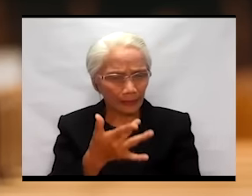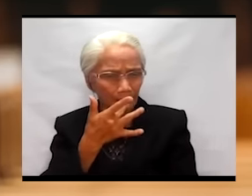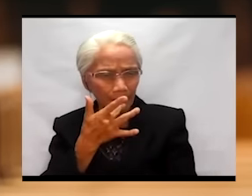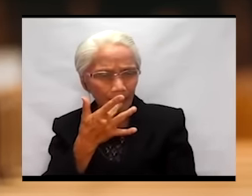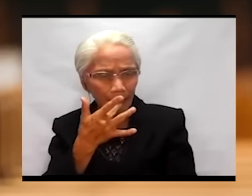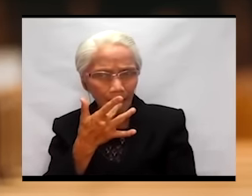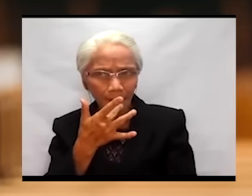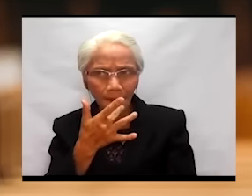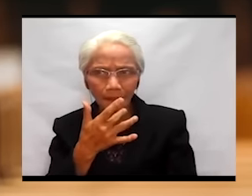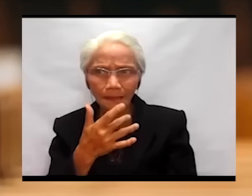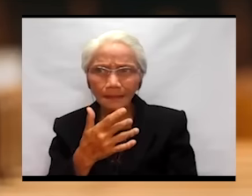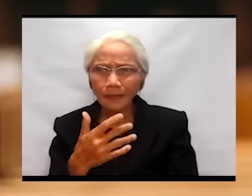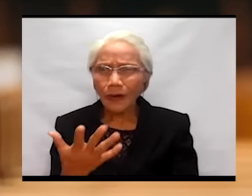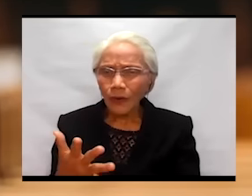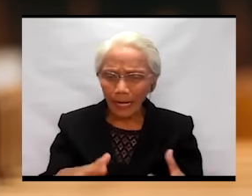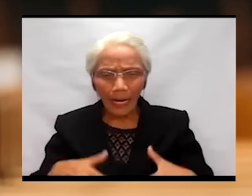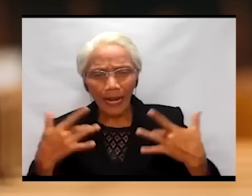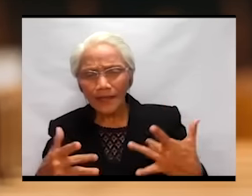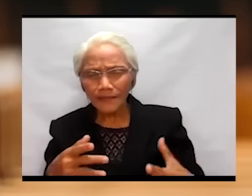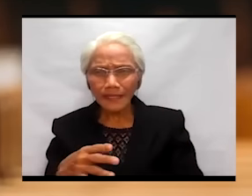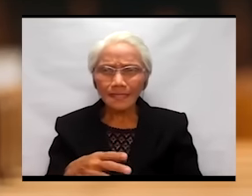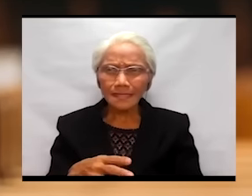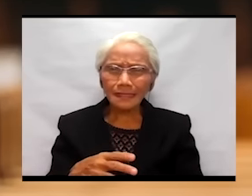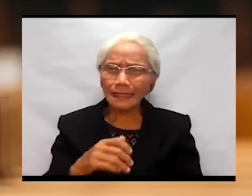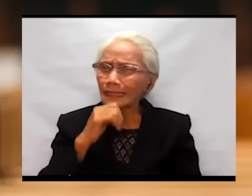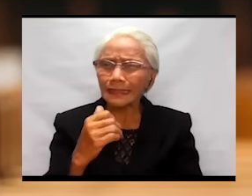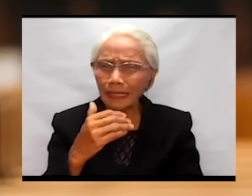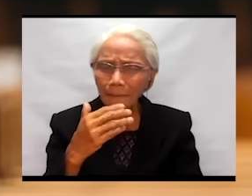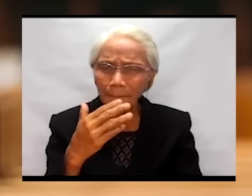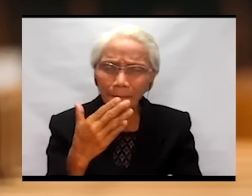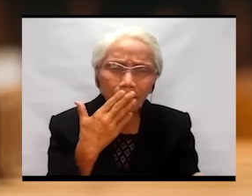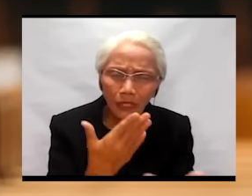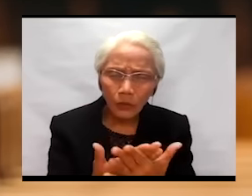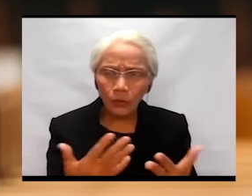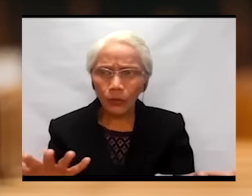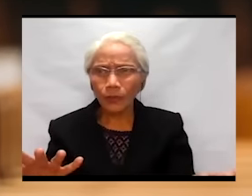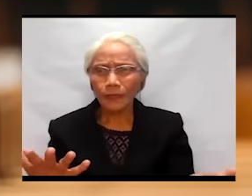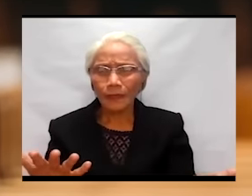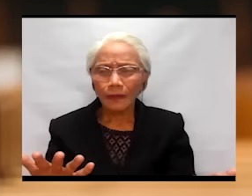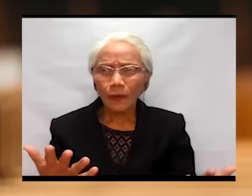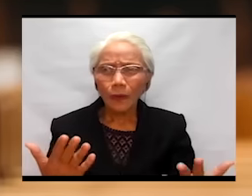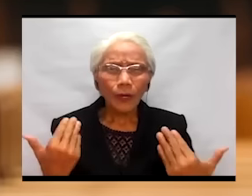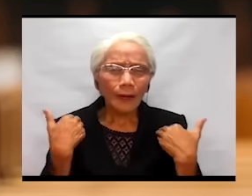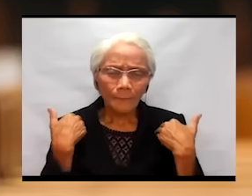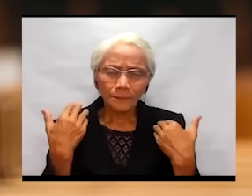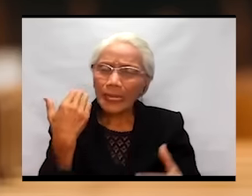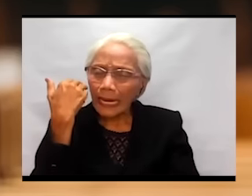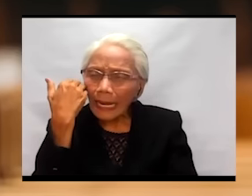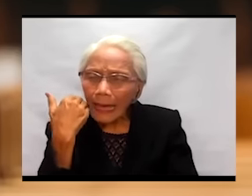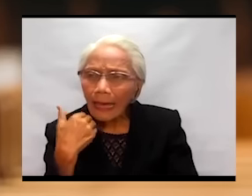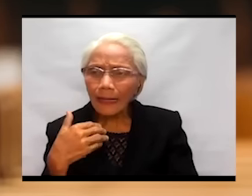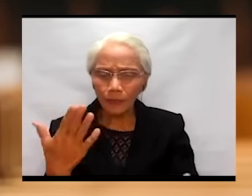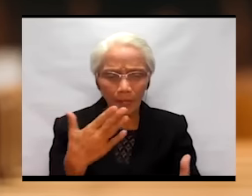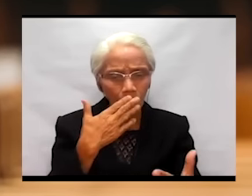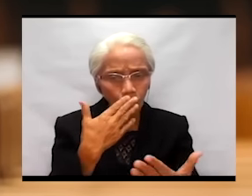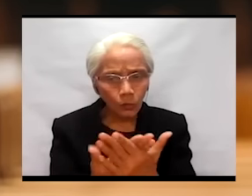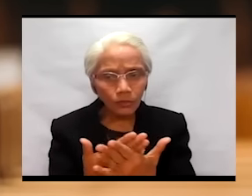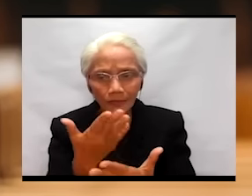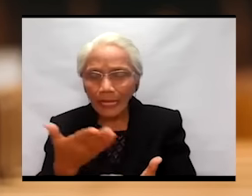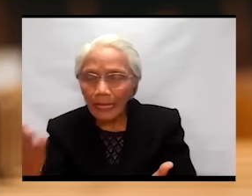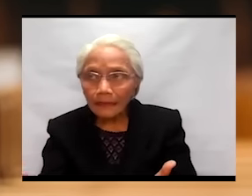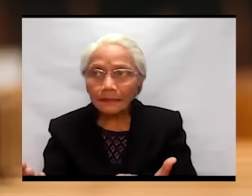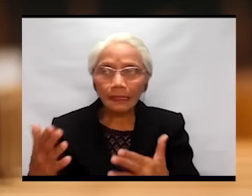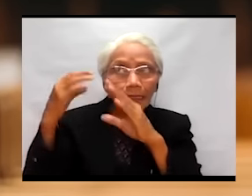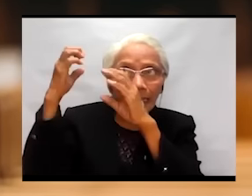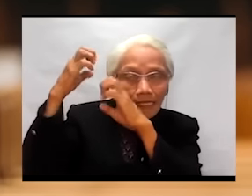when there is hunger, or lack of the good things that we're expecting, the tendency